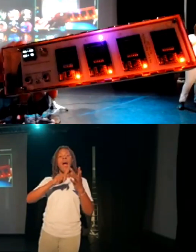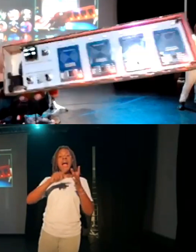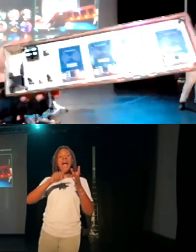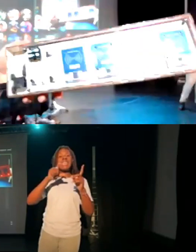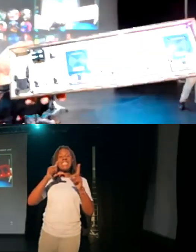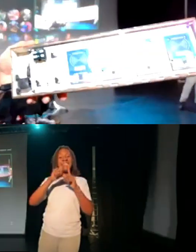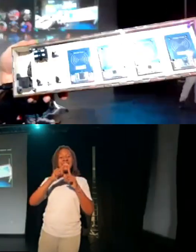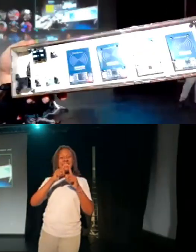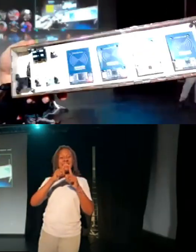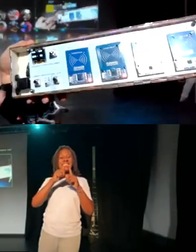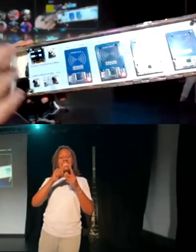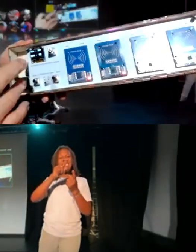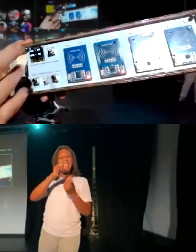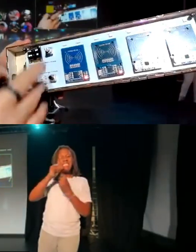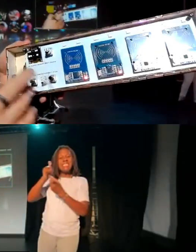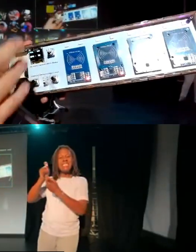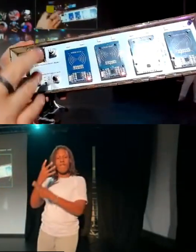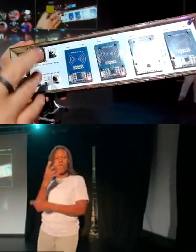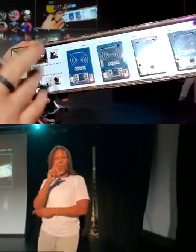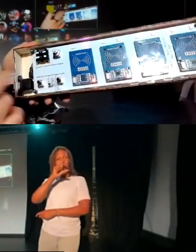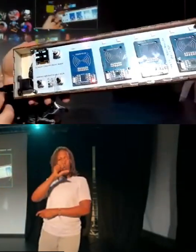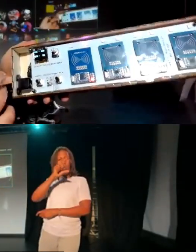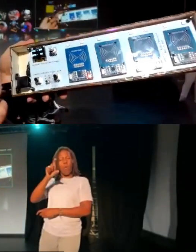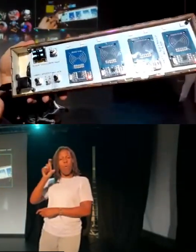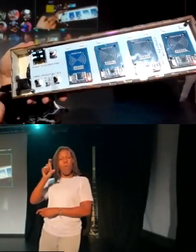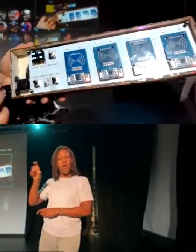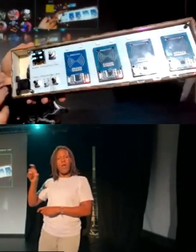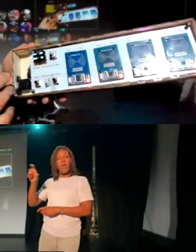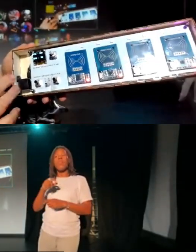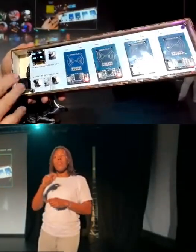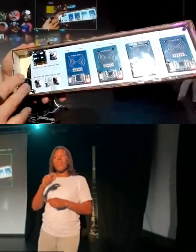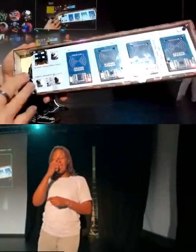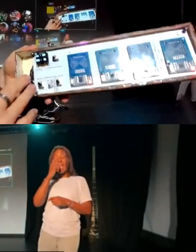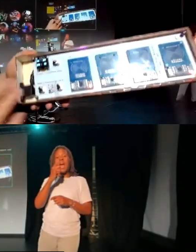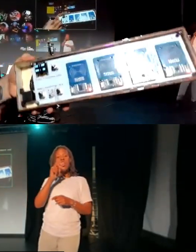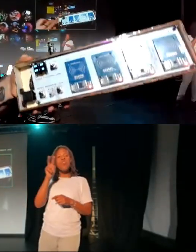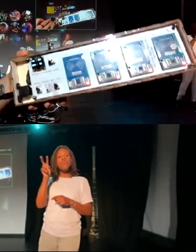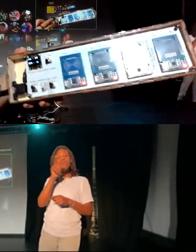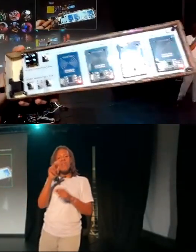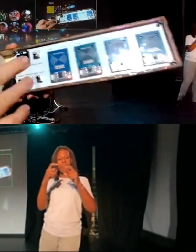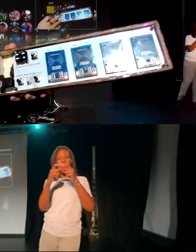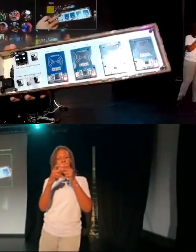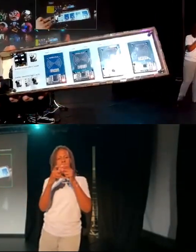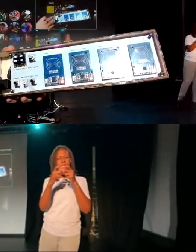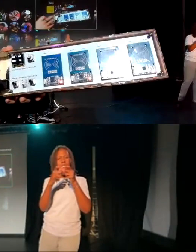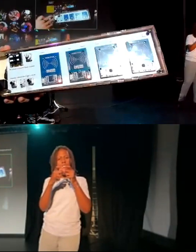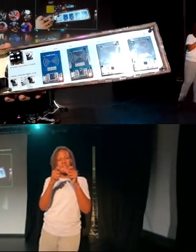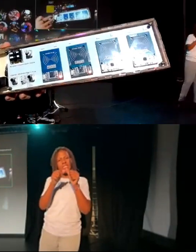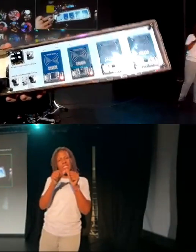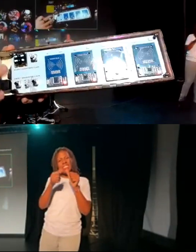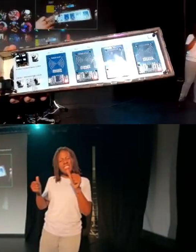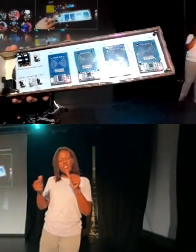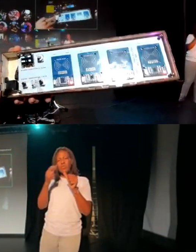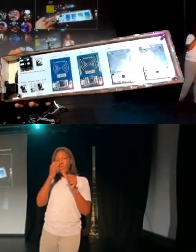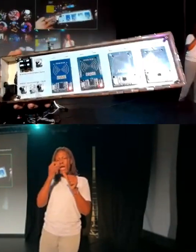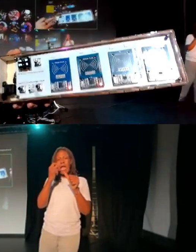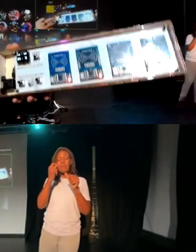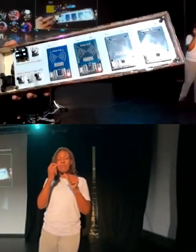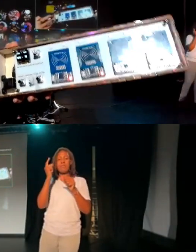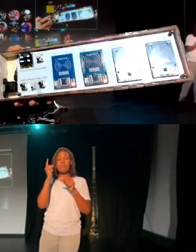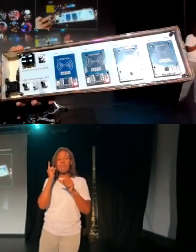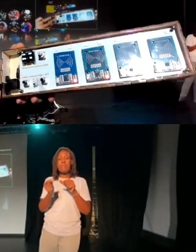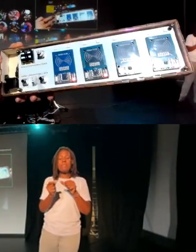are. And the idea is that it will read each of those cards in sequence. You can then speed it up and slow it down. It will,